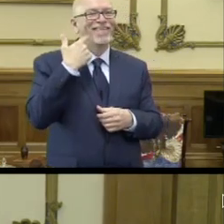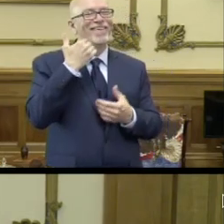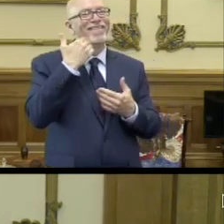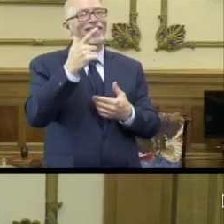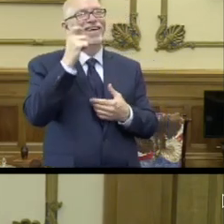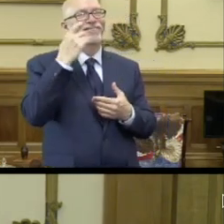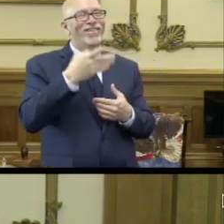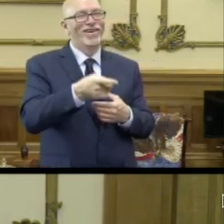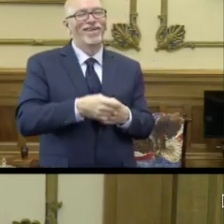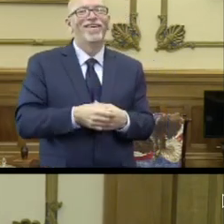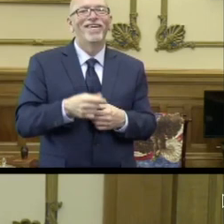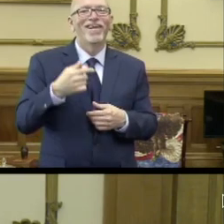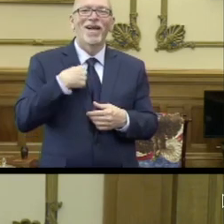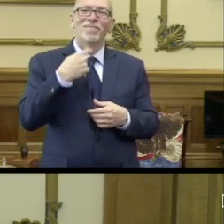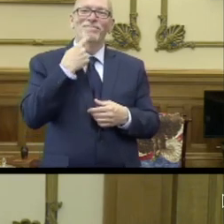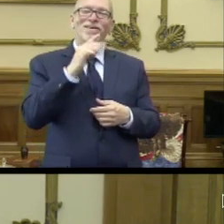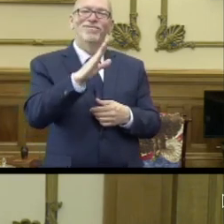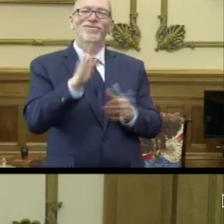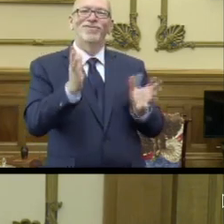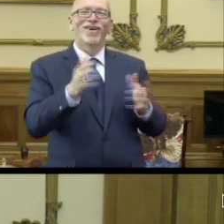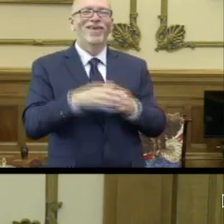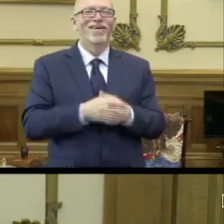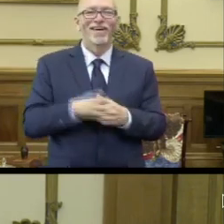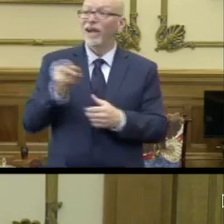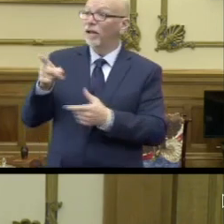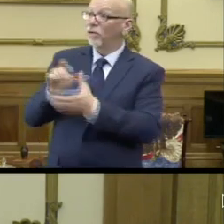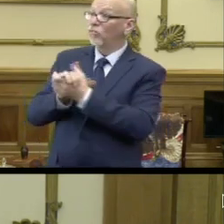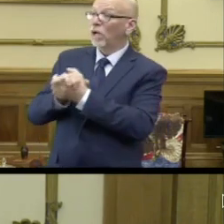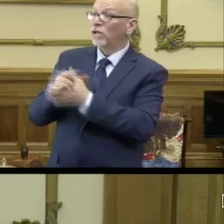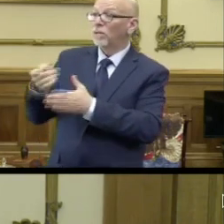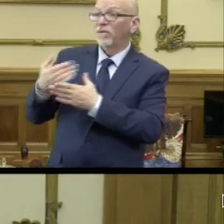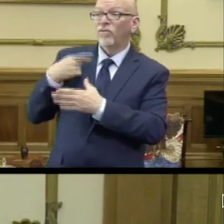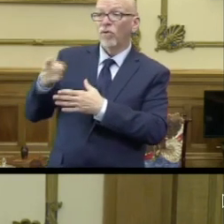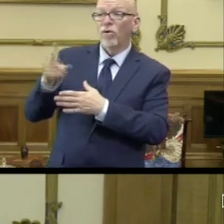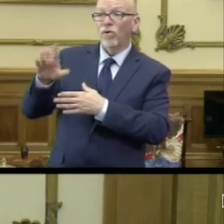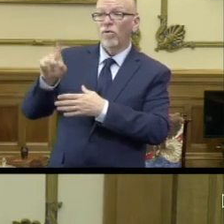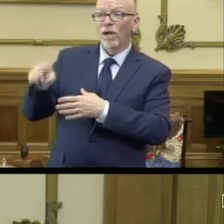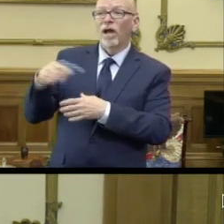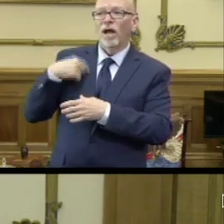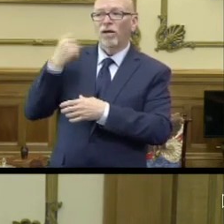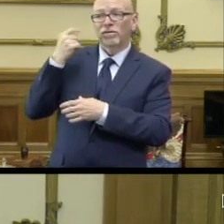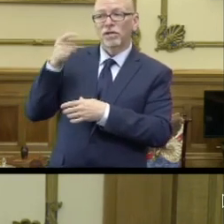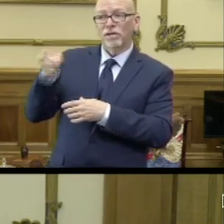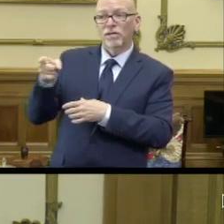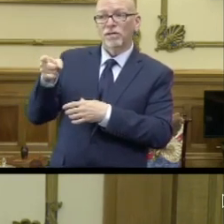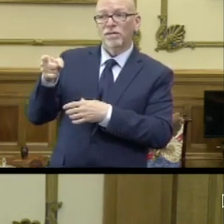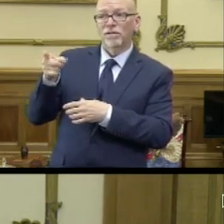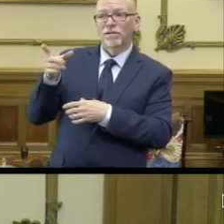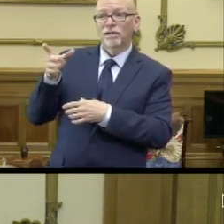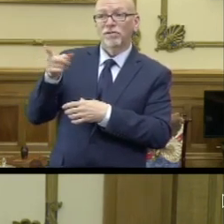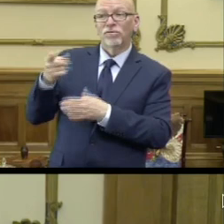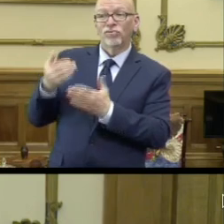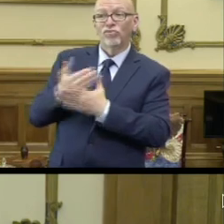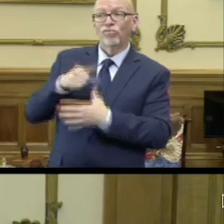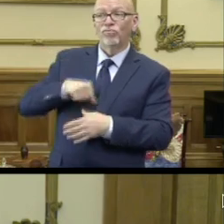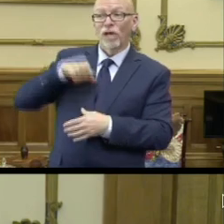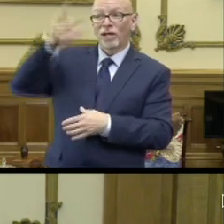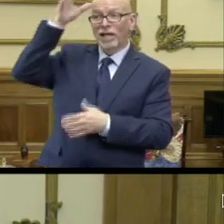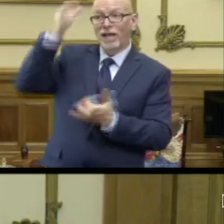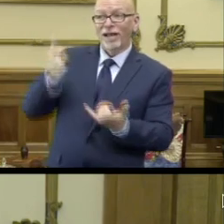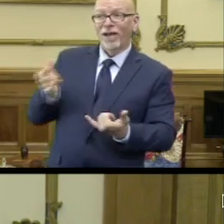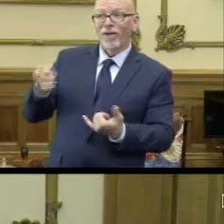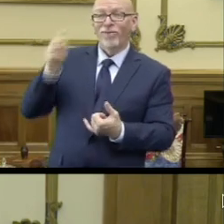Governor. I miss these talks. Congratulations. Before you get to your question, I understand you're a new proud papa.